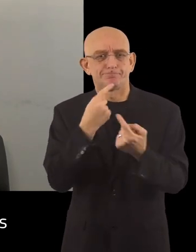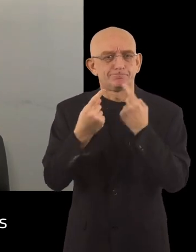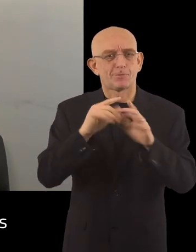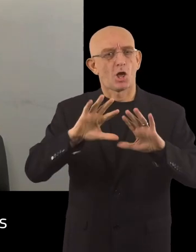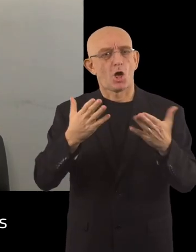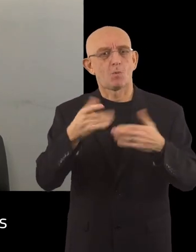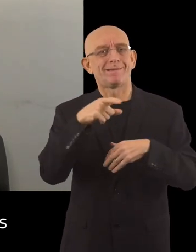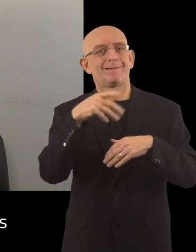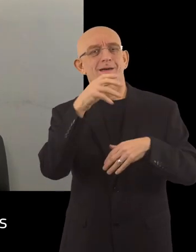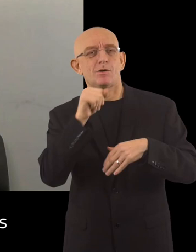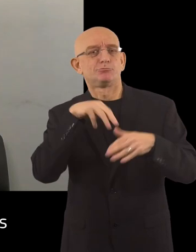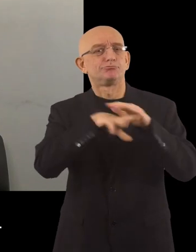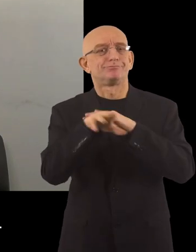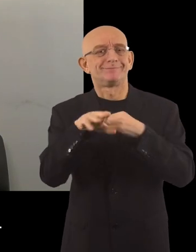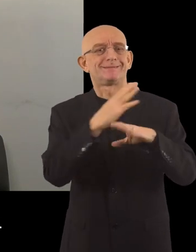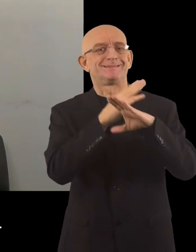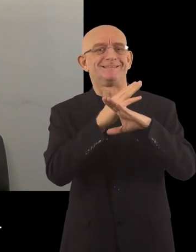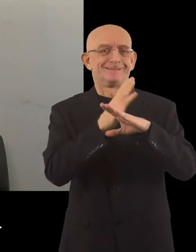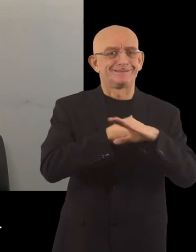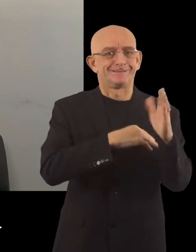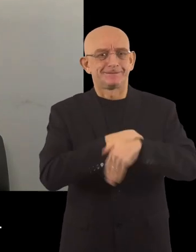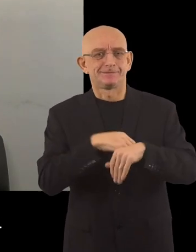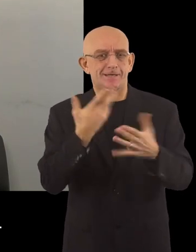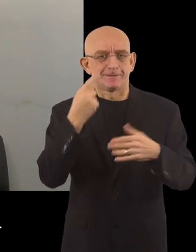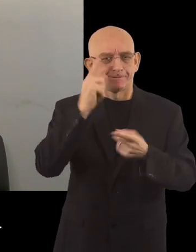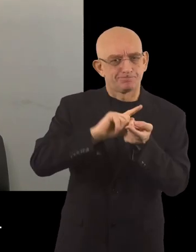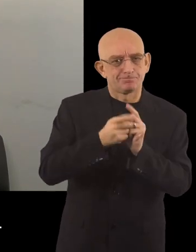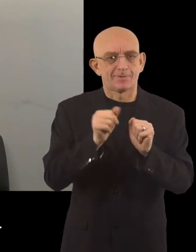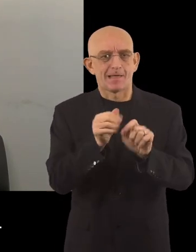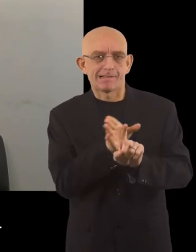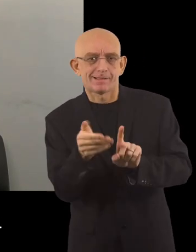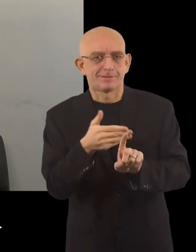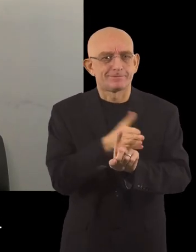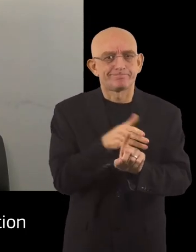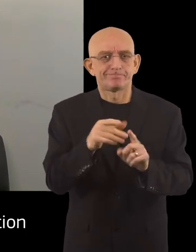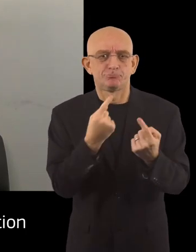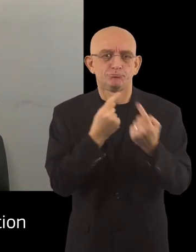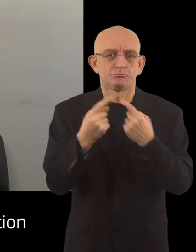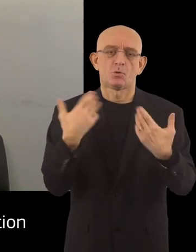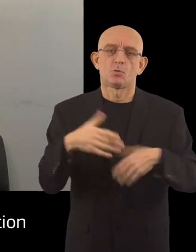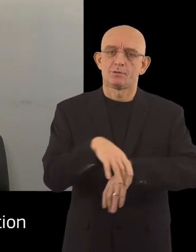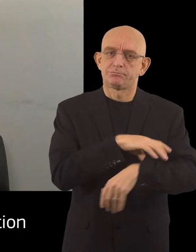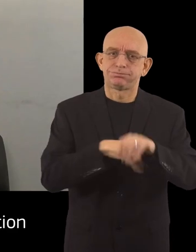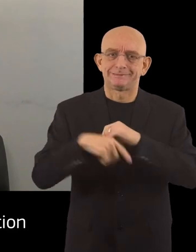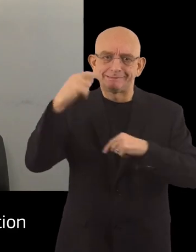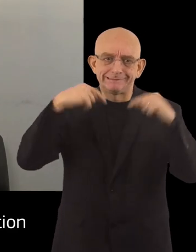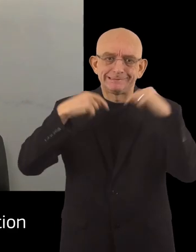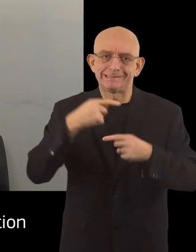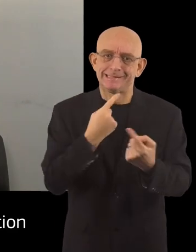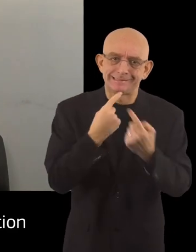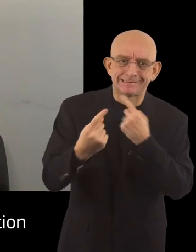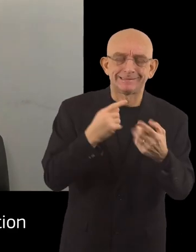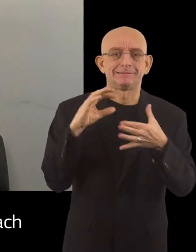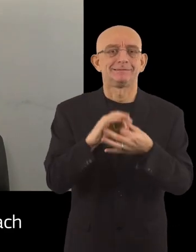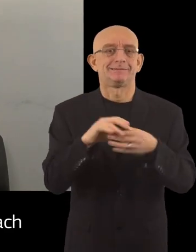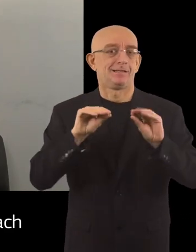of architectural barriers to suggest interventions and solutions. Lots of efforts were also spent